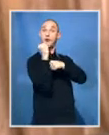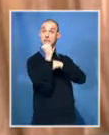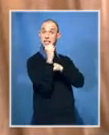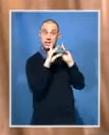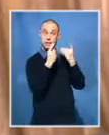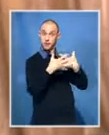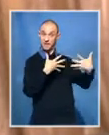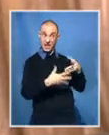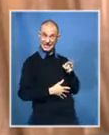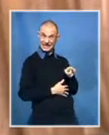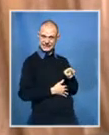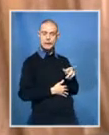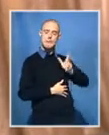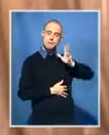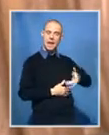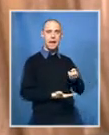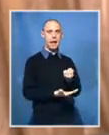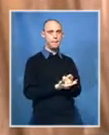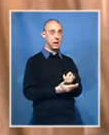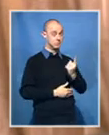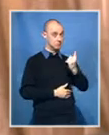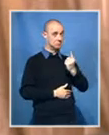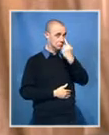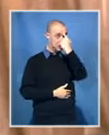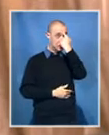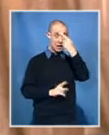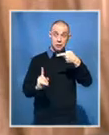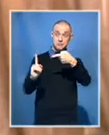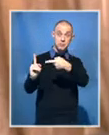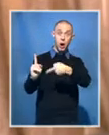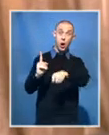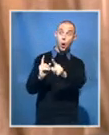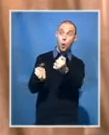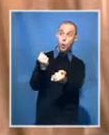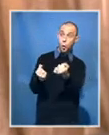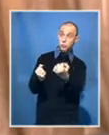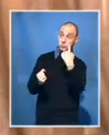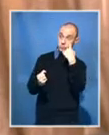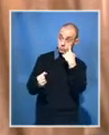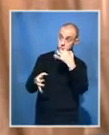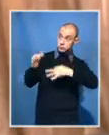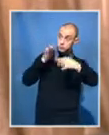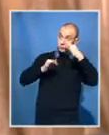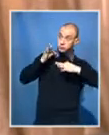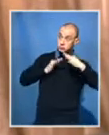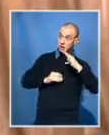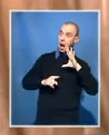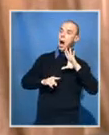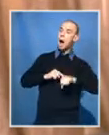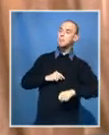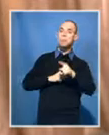think when the trial starts, we will be able to determine whether it's a syndicated